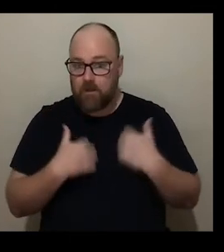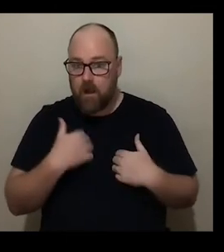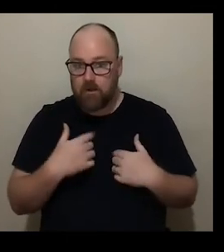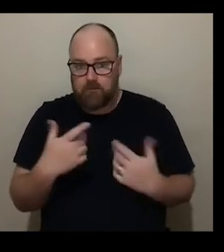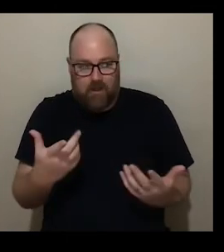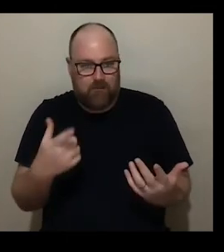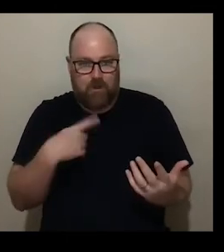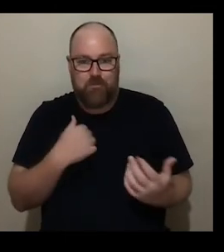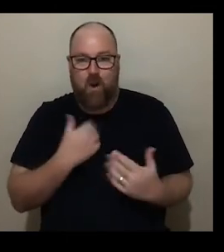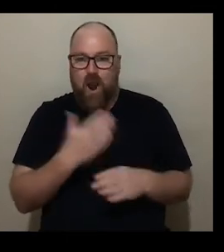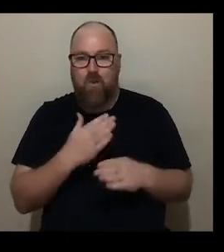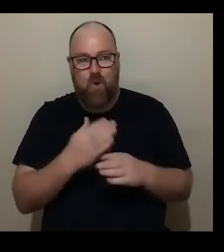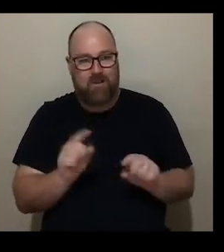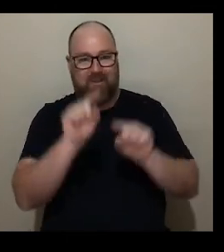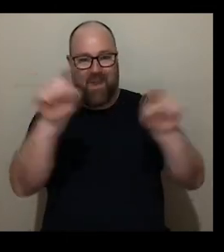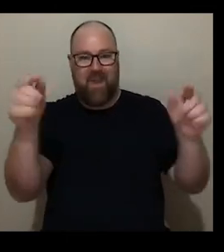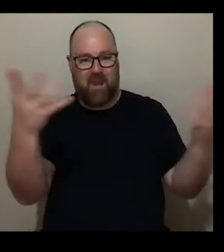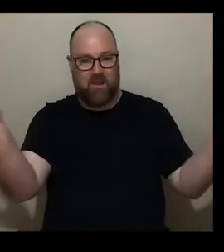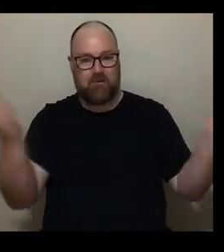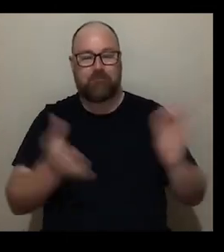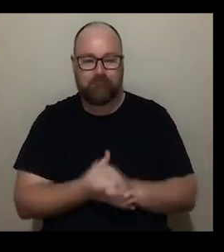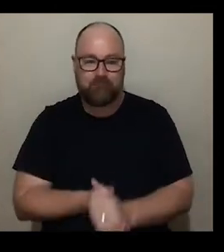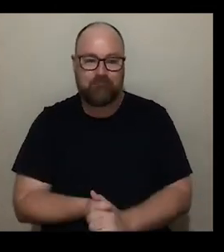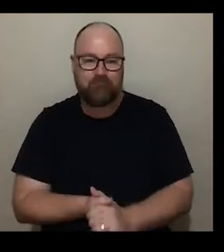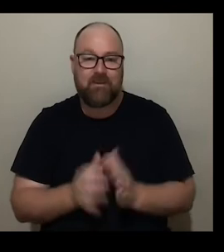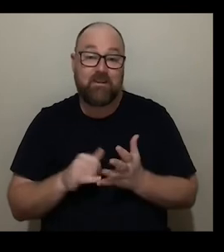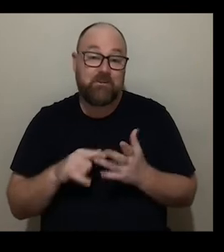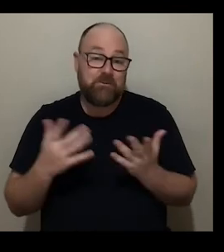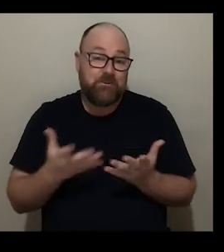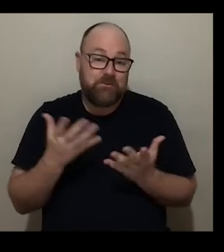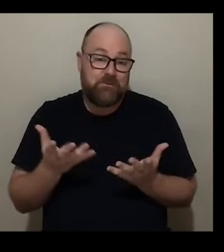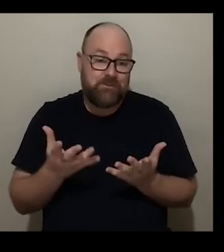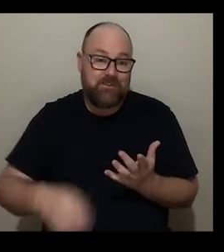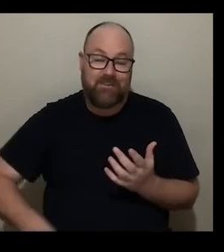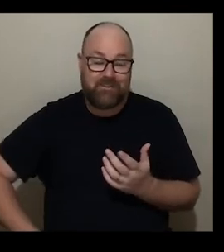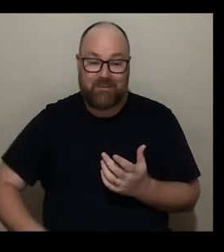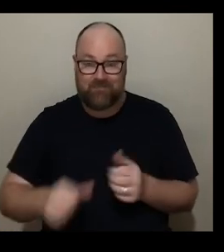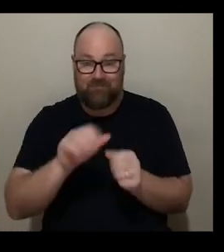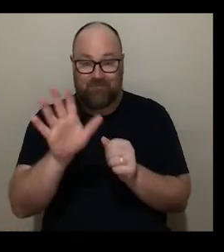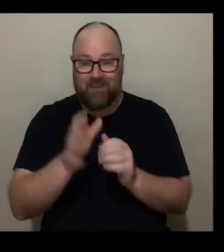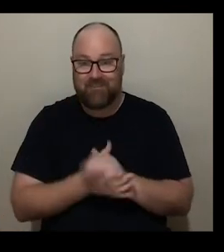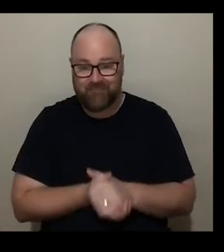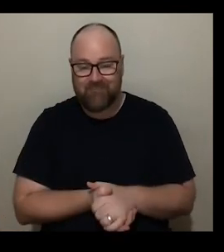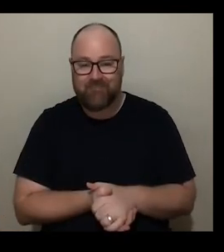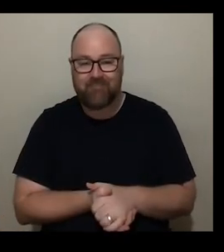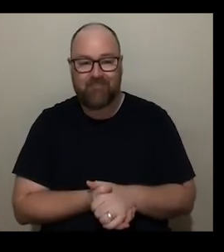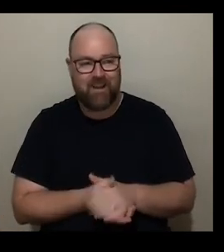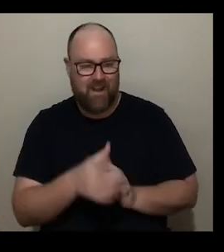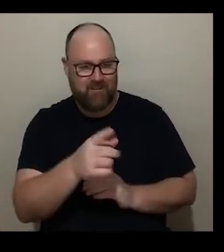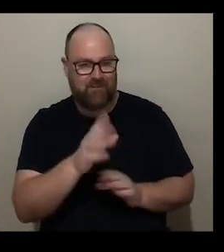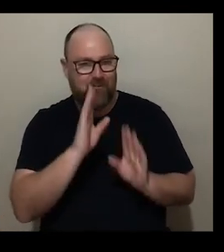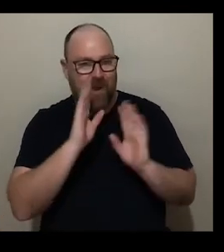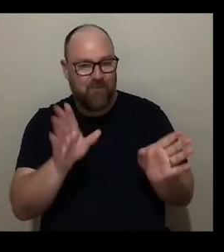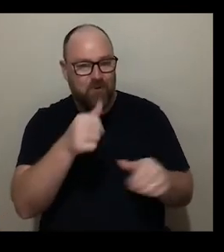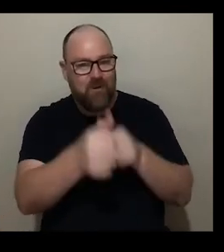result of having my work out there um yeah so it's it's great it's wonderful and